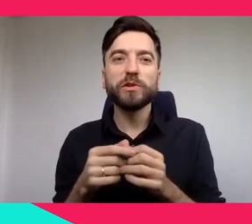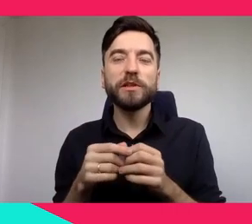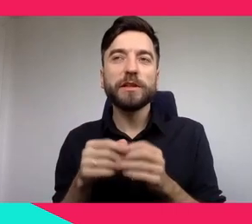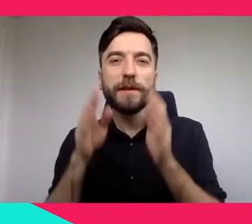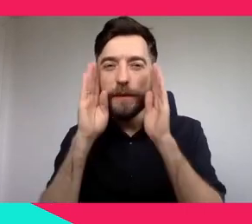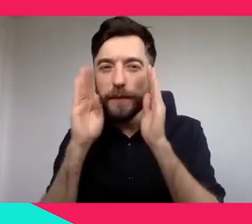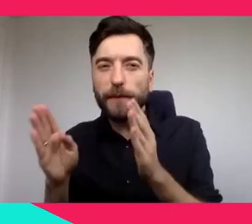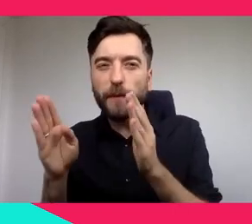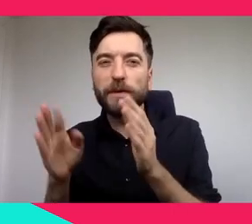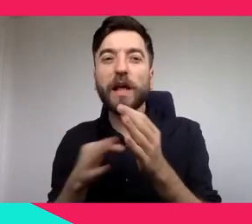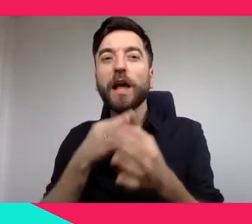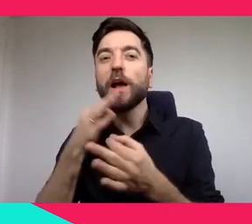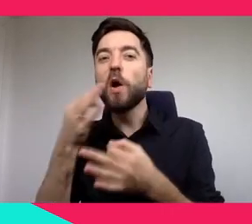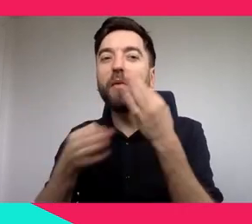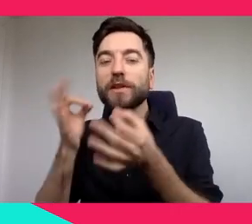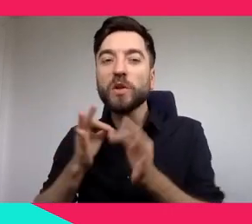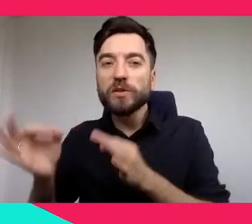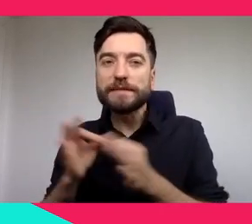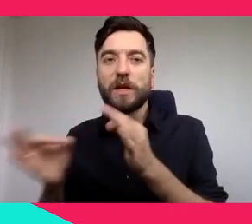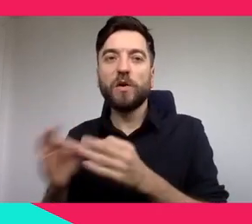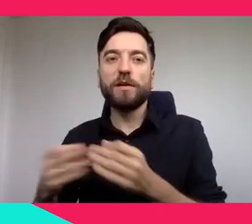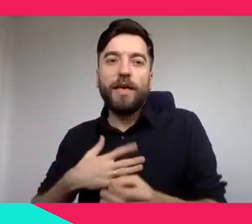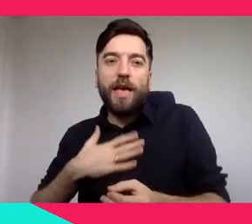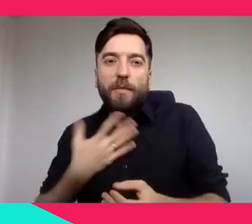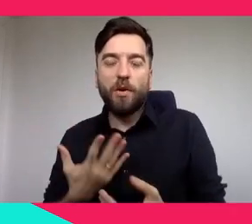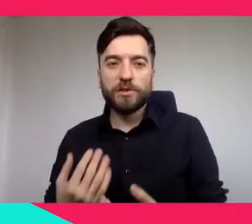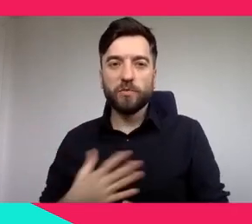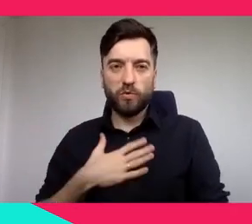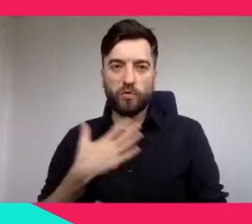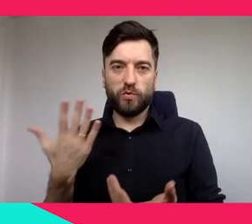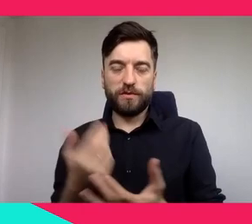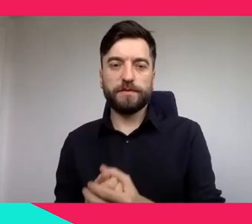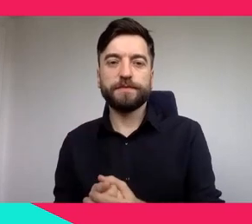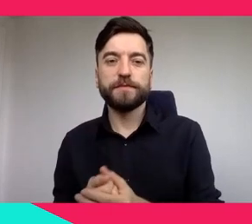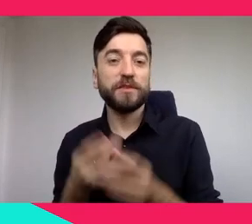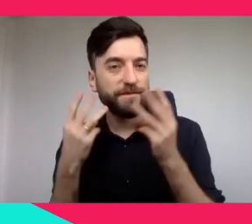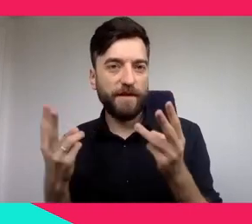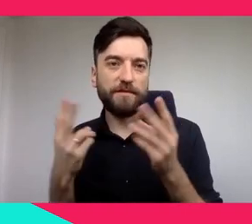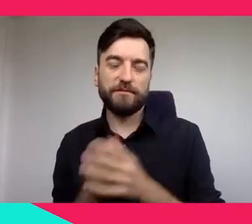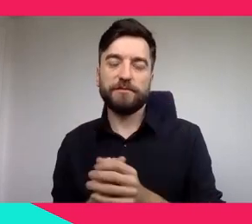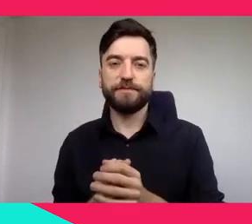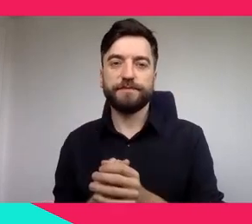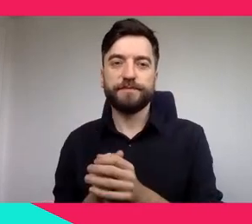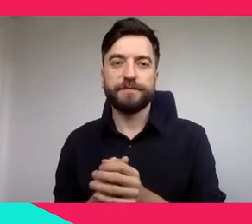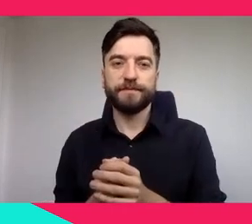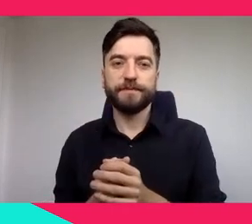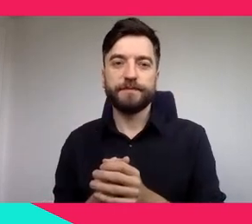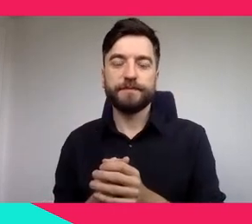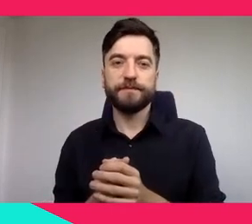emotion and sensation. Museum collections, cultural sites that deserve to be lived